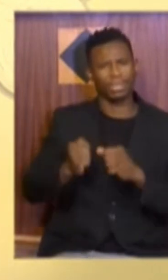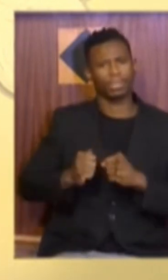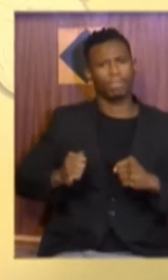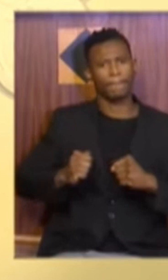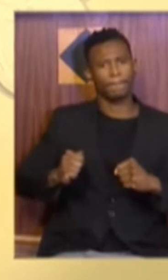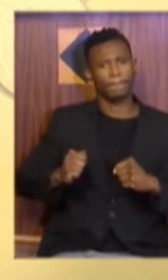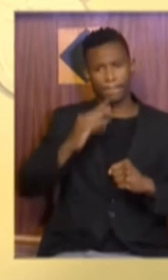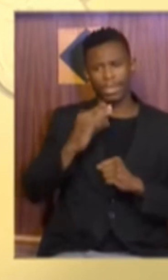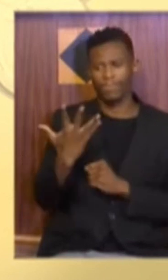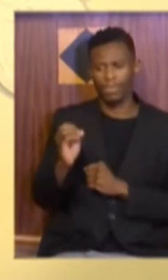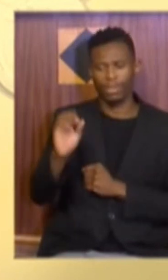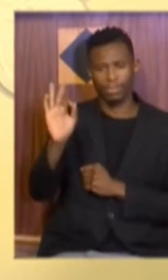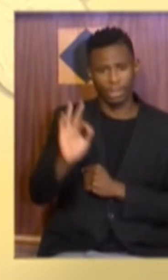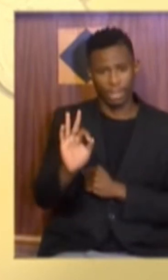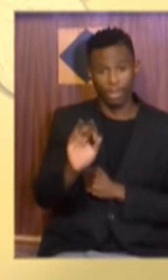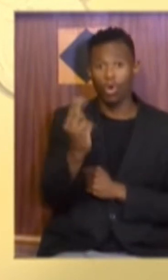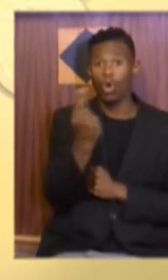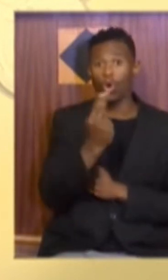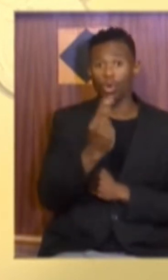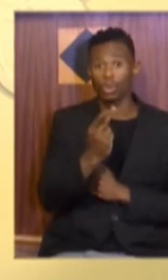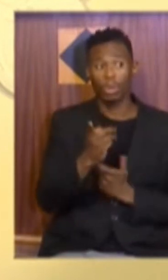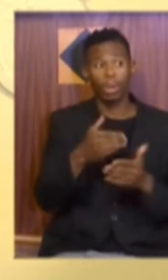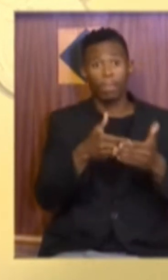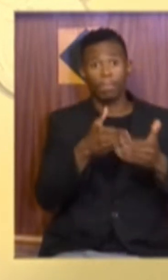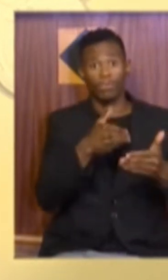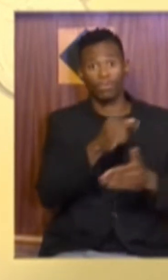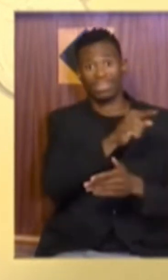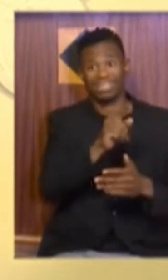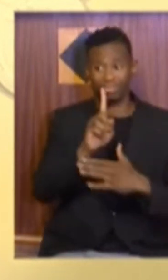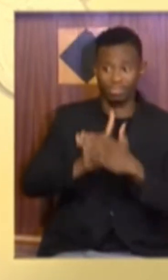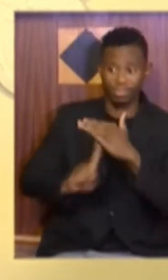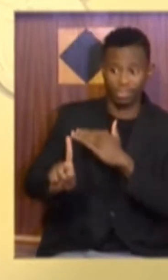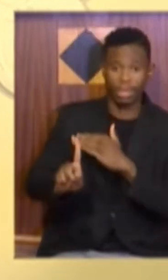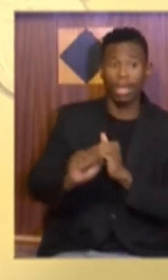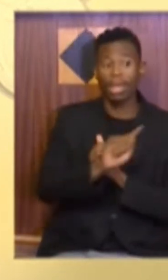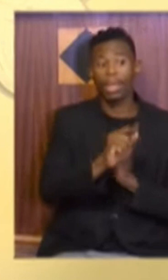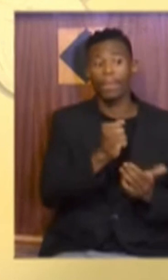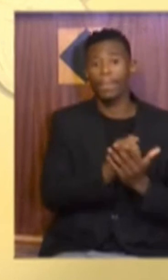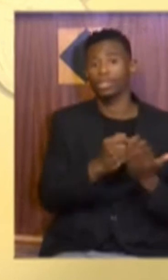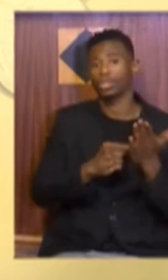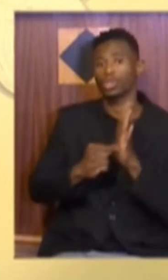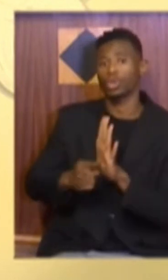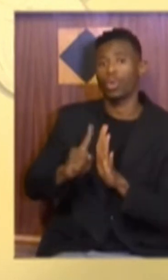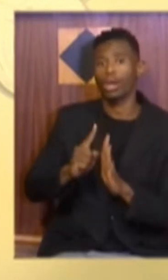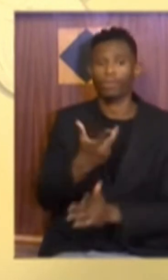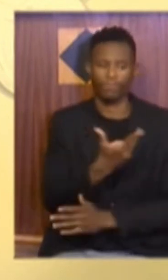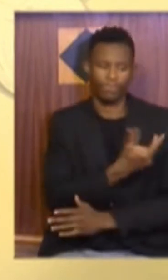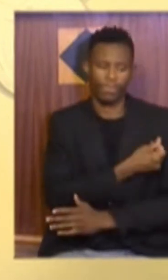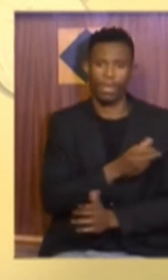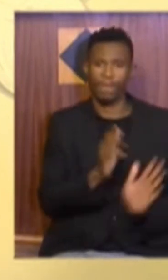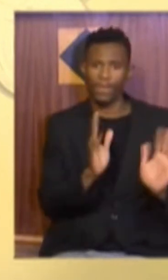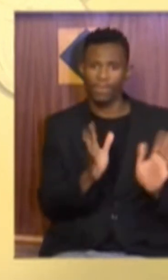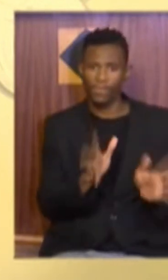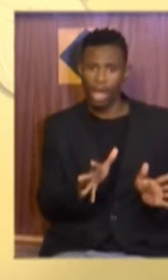criteria for entrance to those venues is proof of vaccination or a COVID